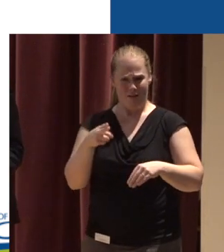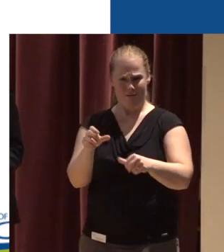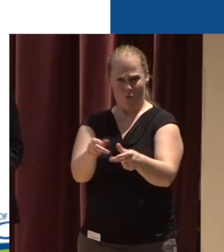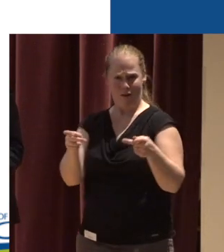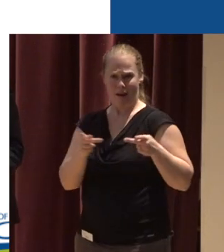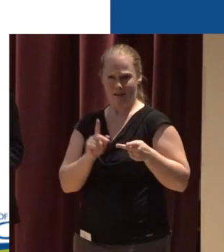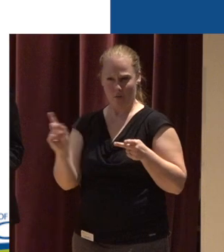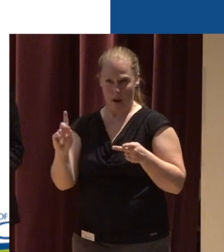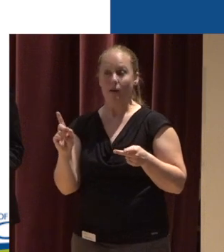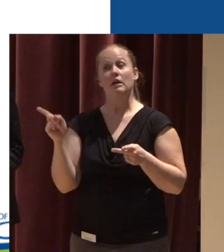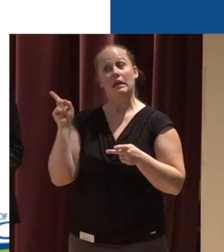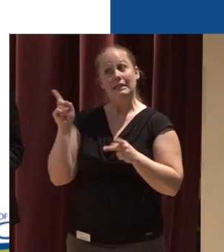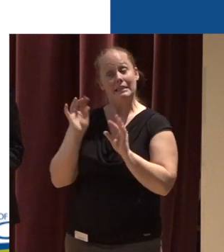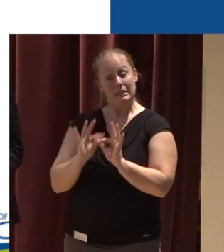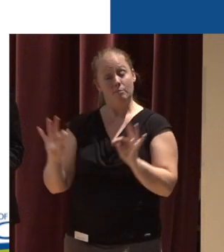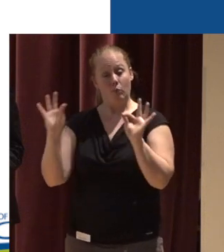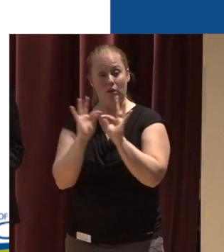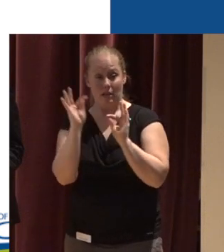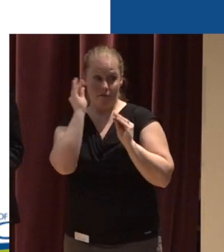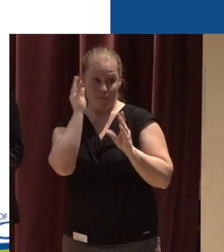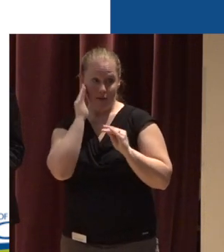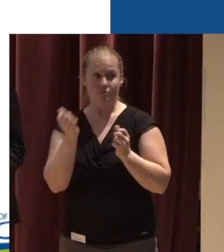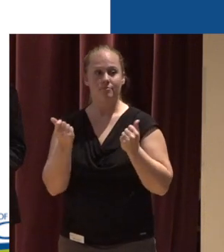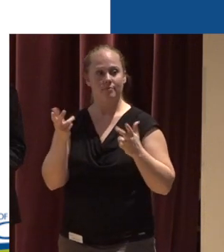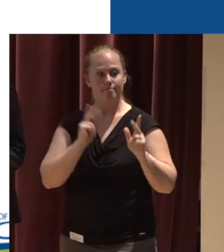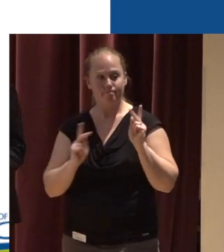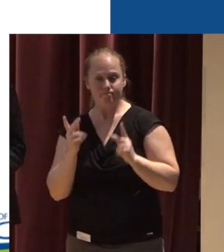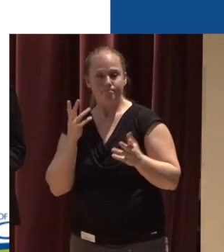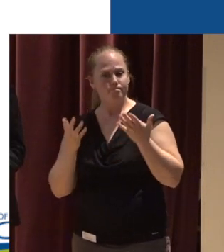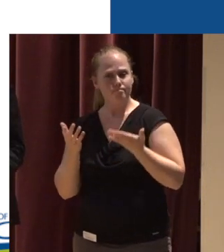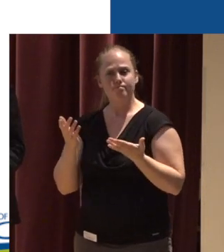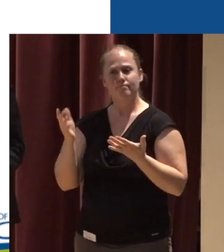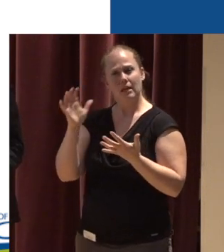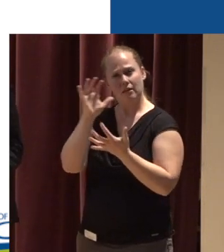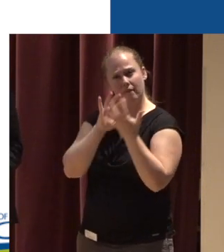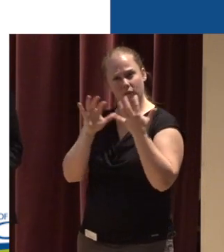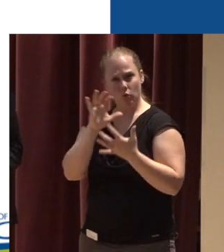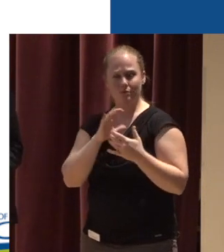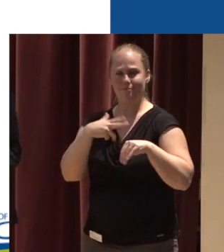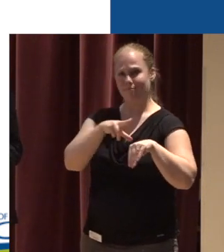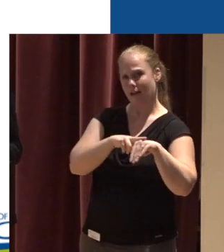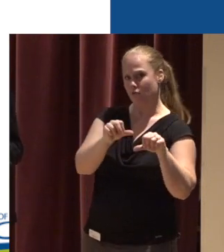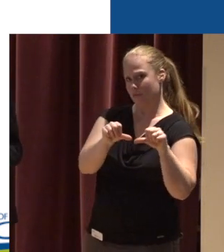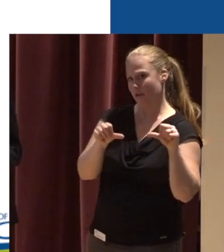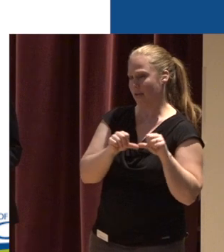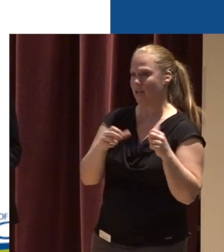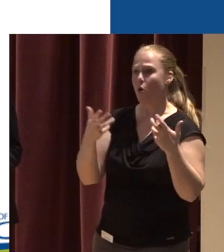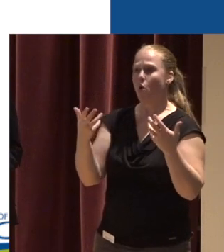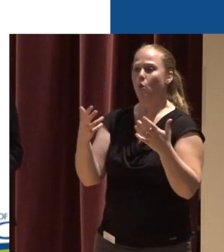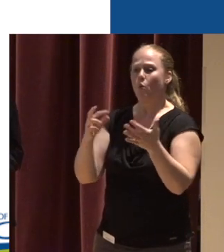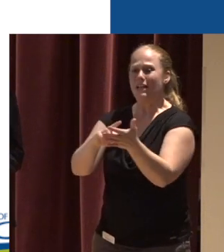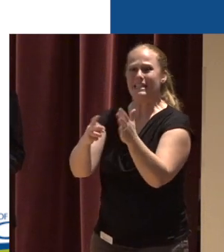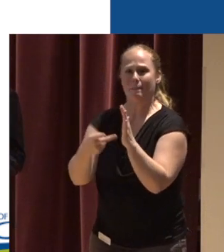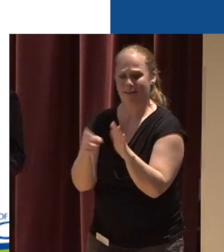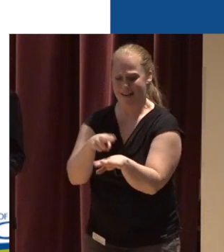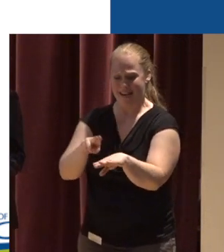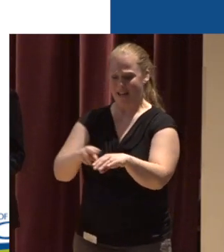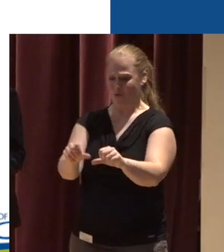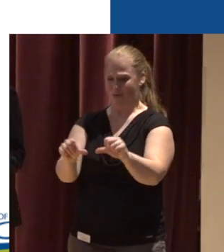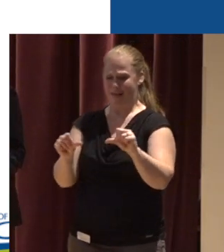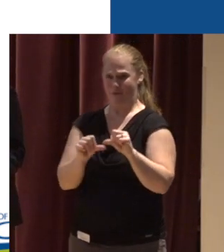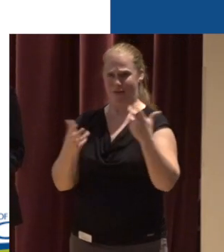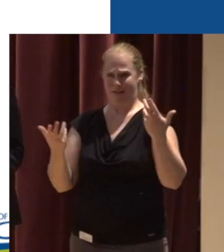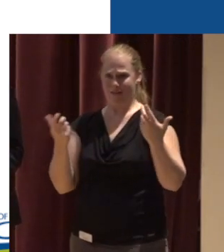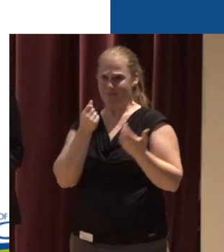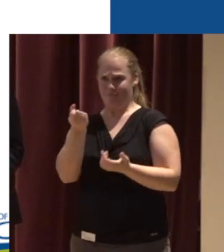important to know this Because I think a lot of folks may confuse natural areas What exactly a natural area is And I'm putting this